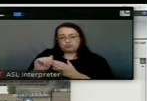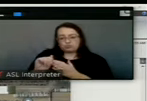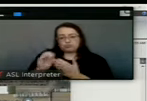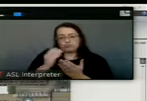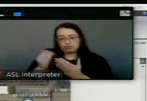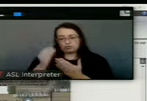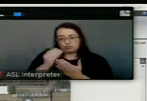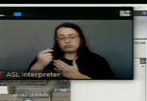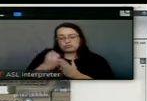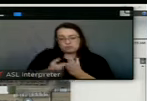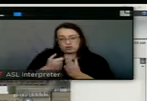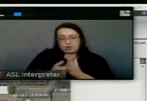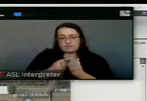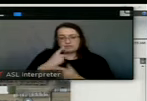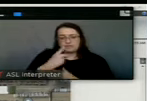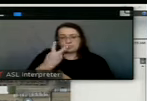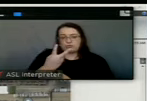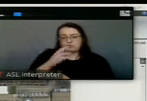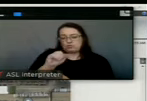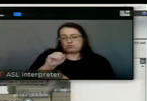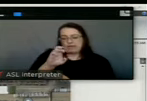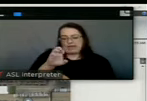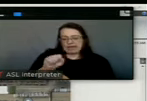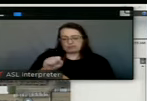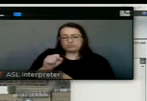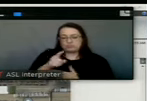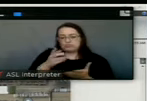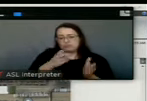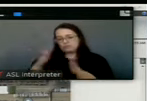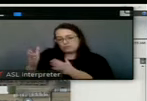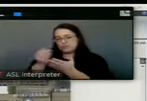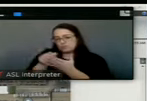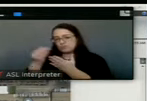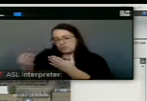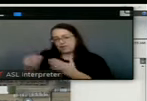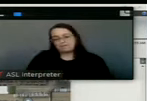price for the two acres that XL is proposing to buy.